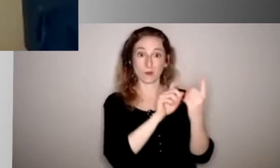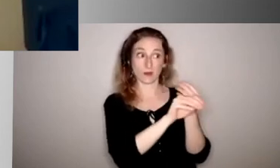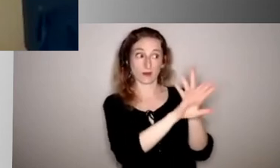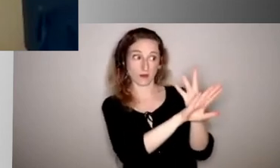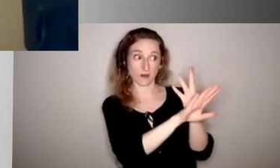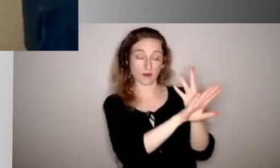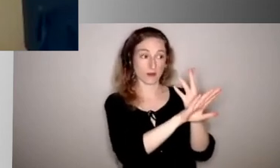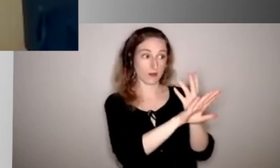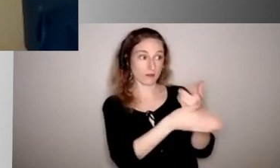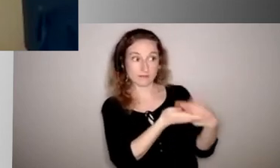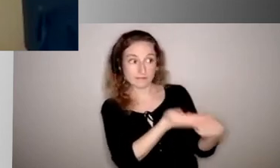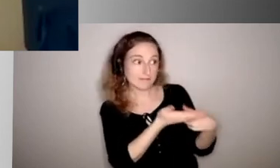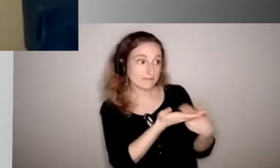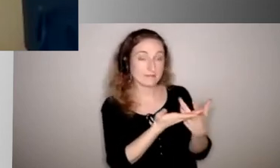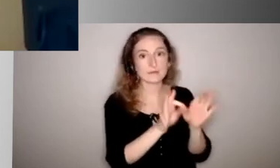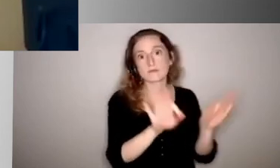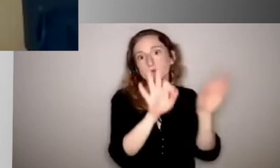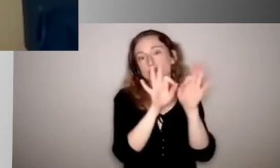classroom is so beneficial.